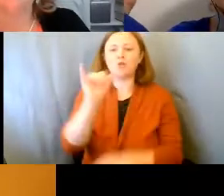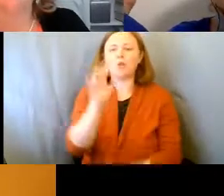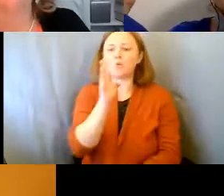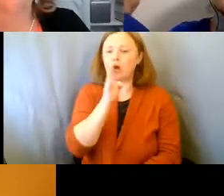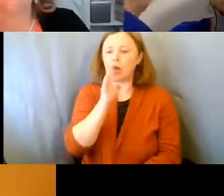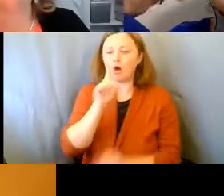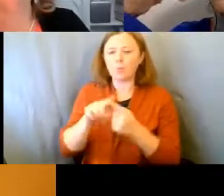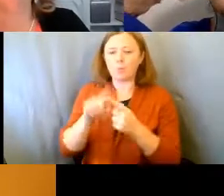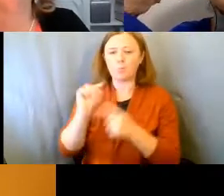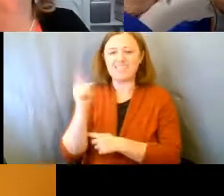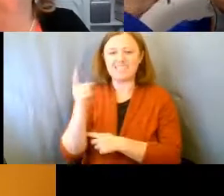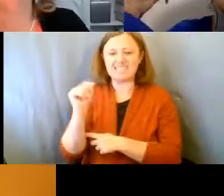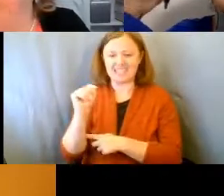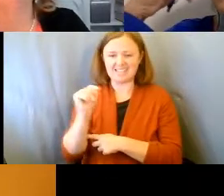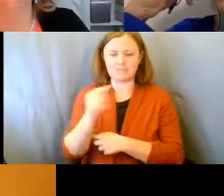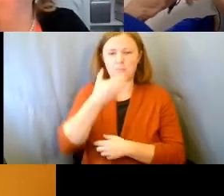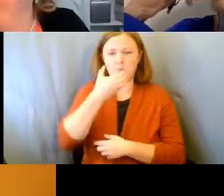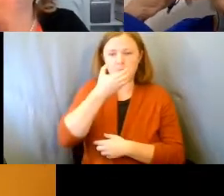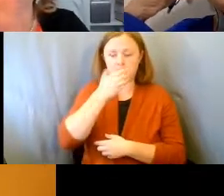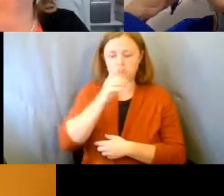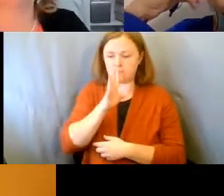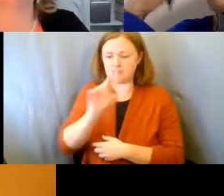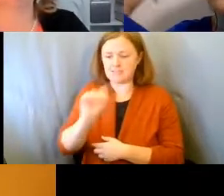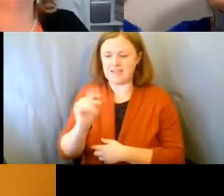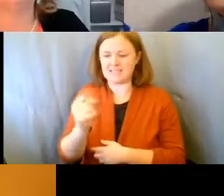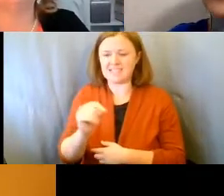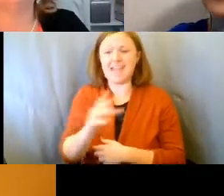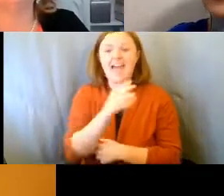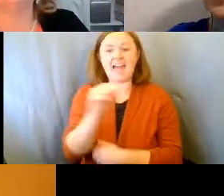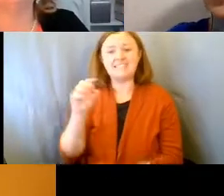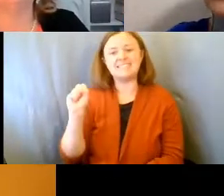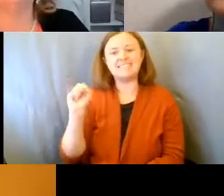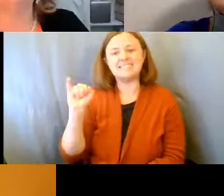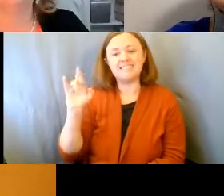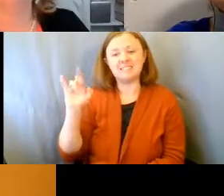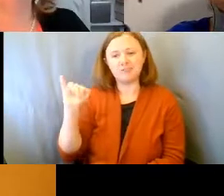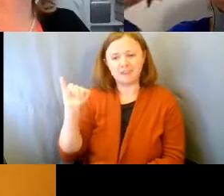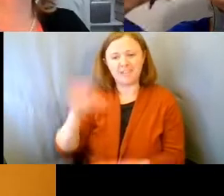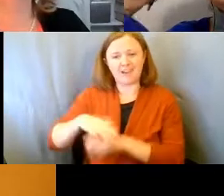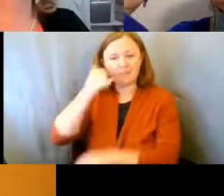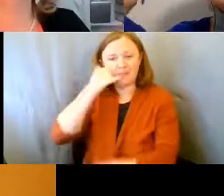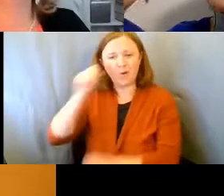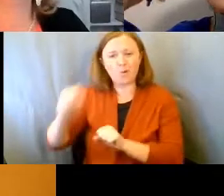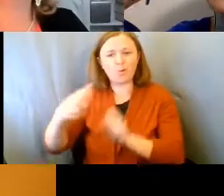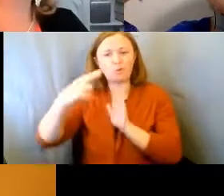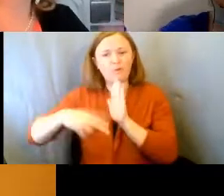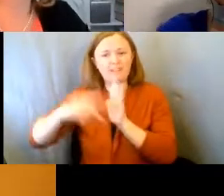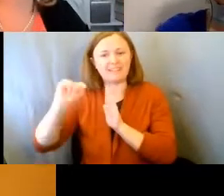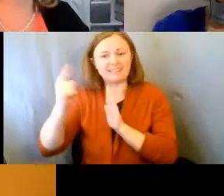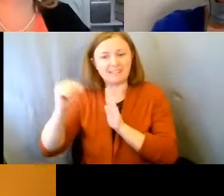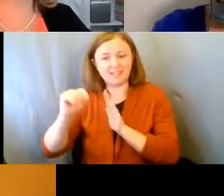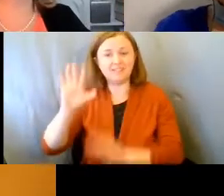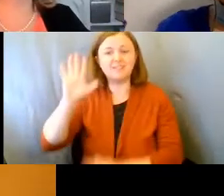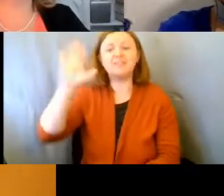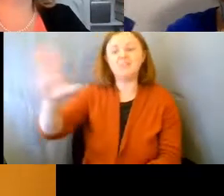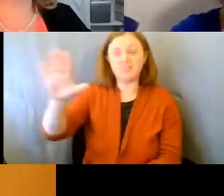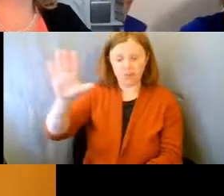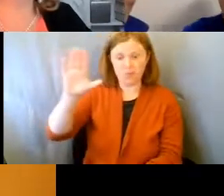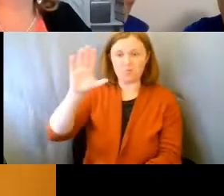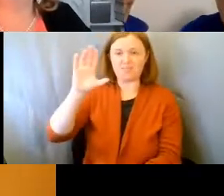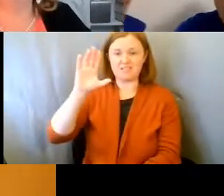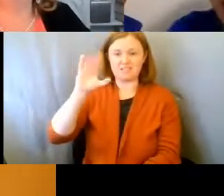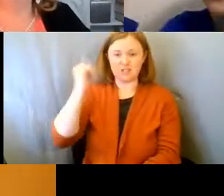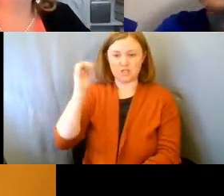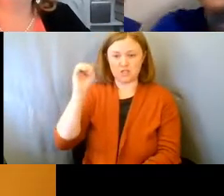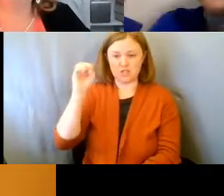and how to get Siri to read his text to him. So Jesse's girlfriend, who does read and write,